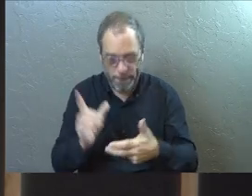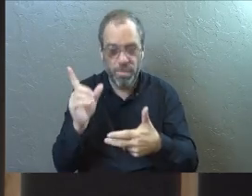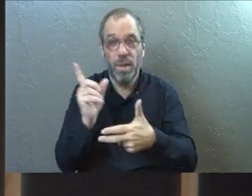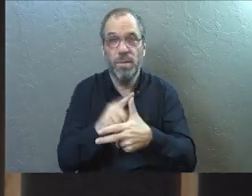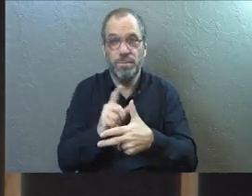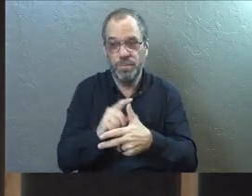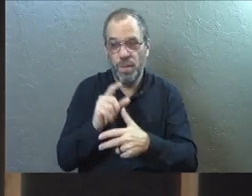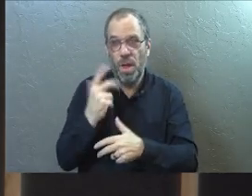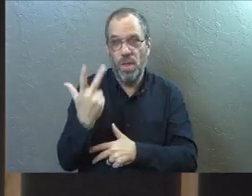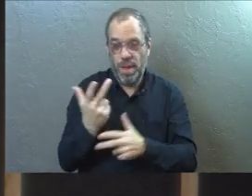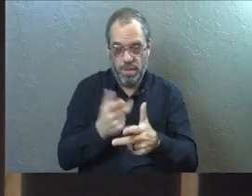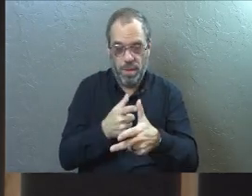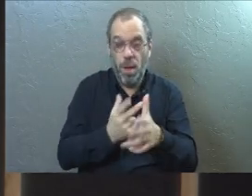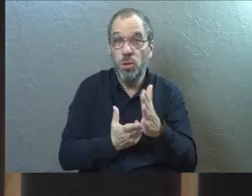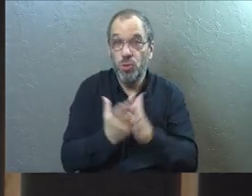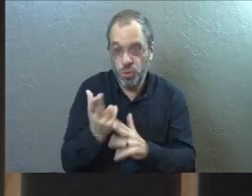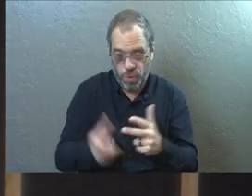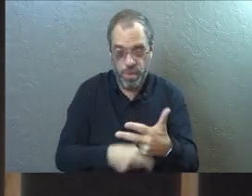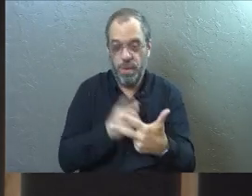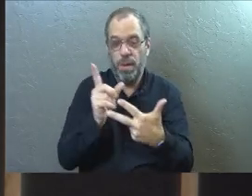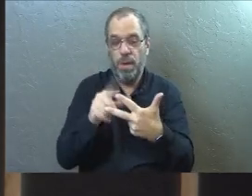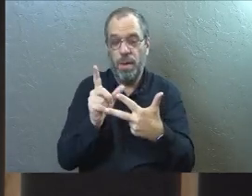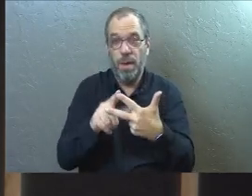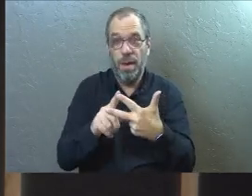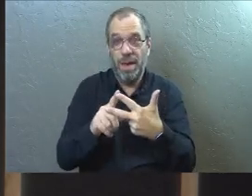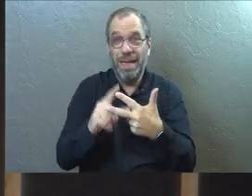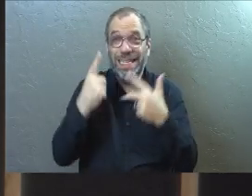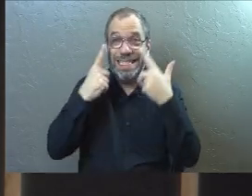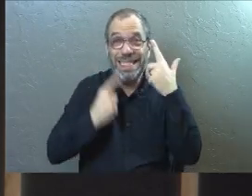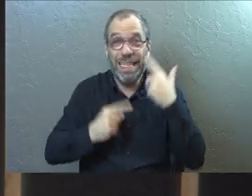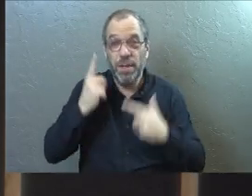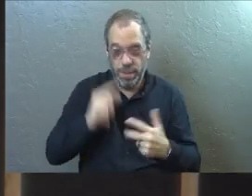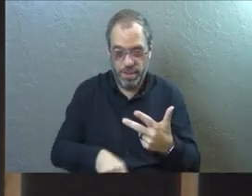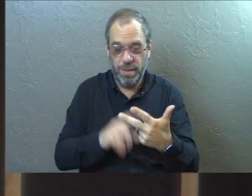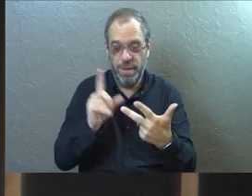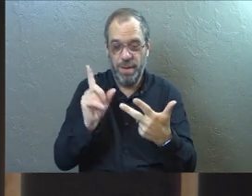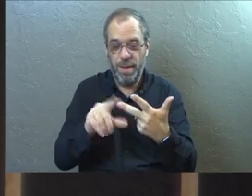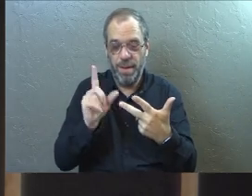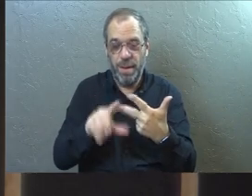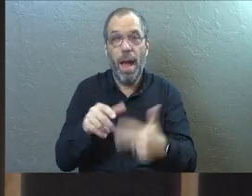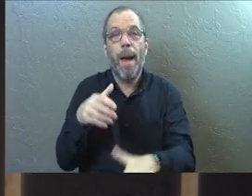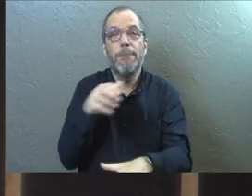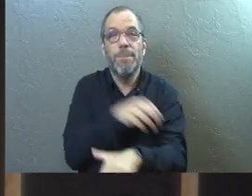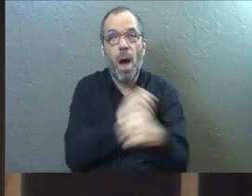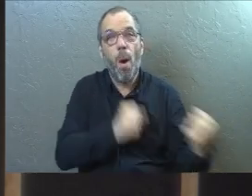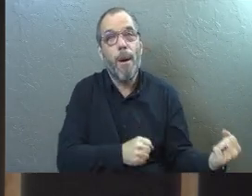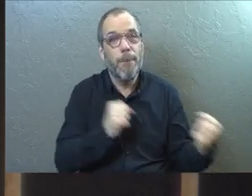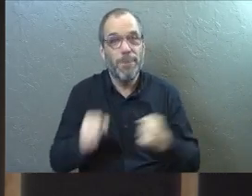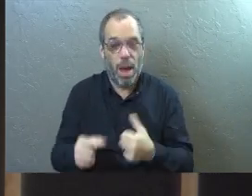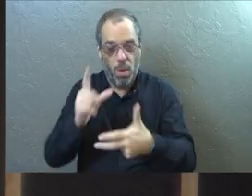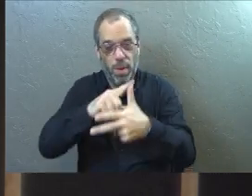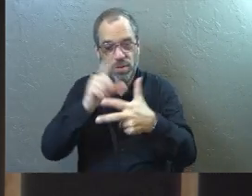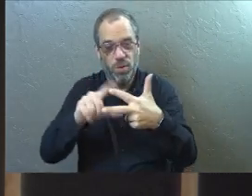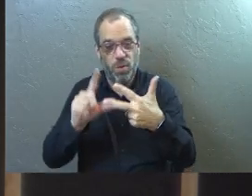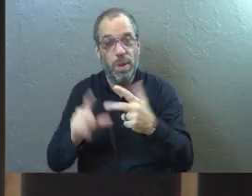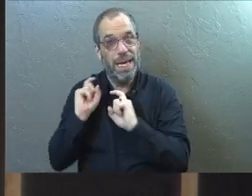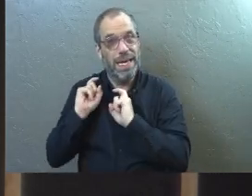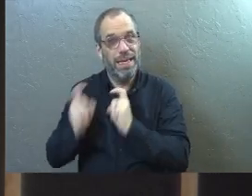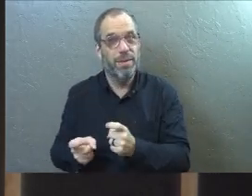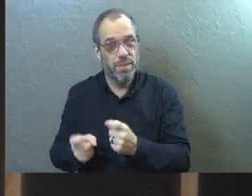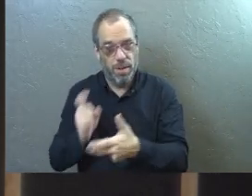Jesus is going to give them the truth. He's going to give them his tears, and he's going to give them power. Those three things.